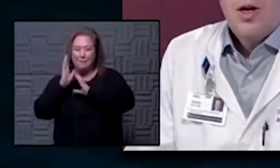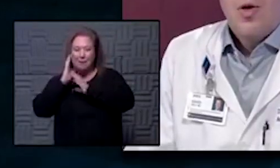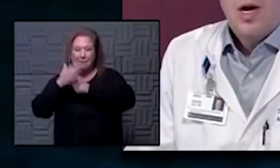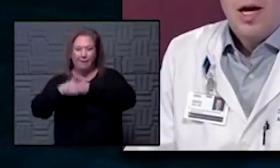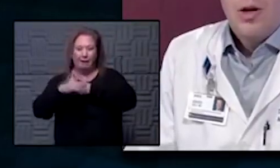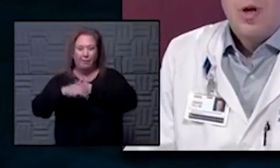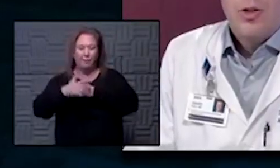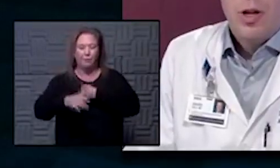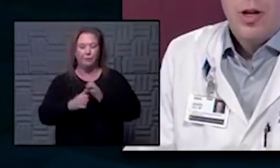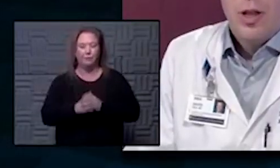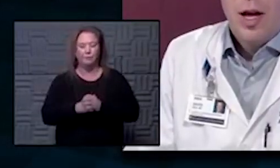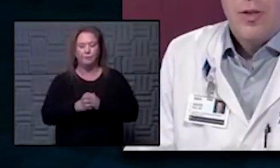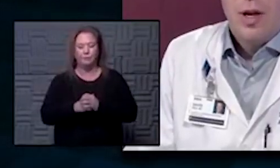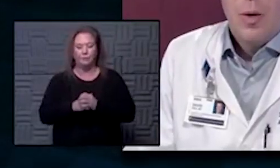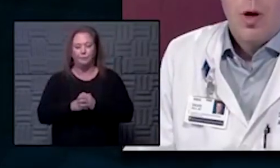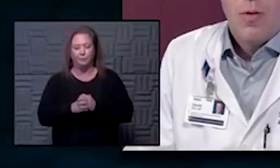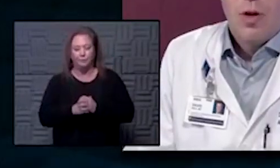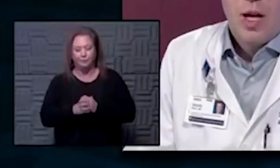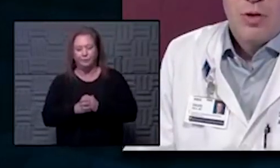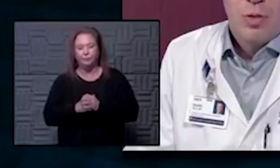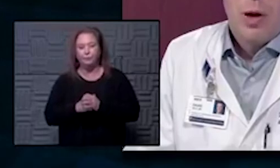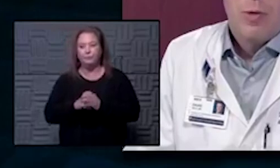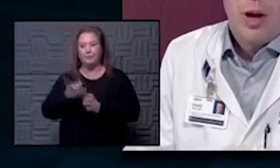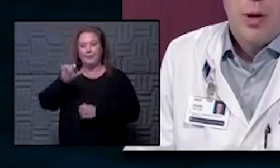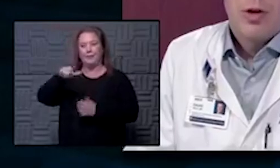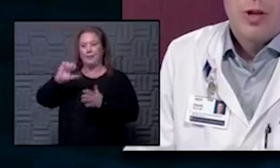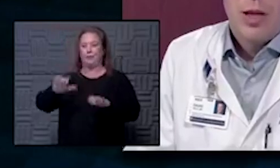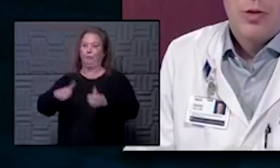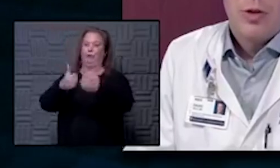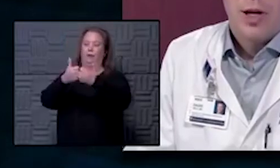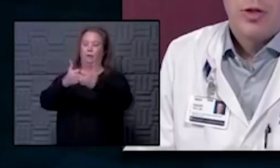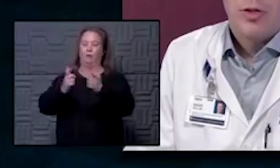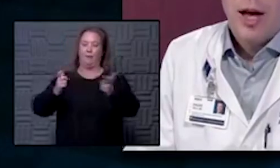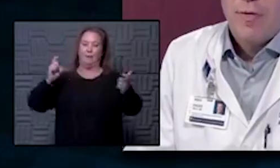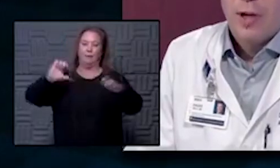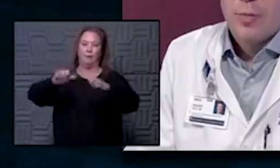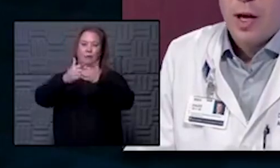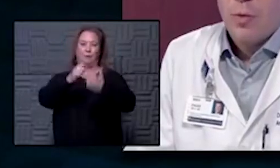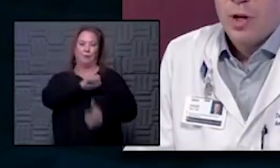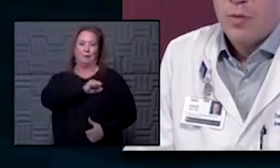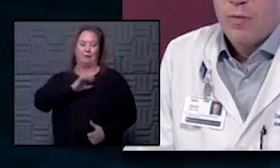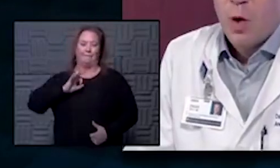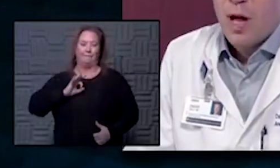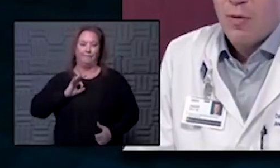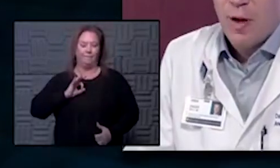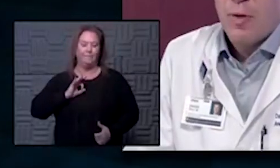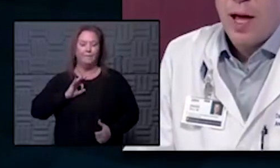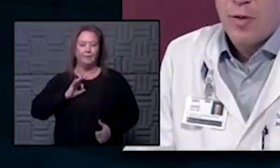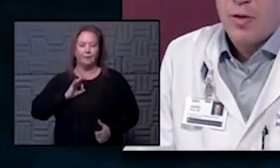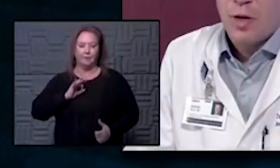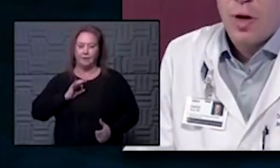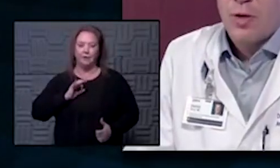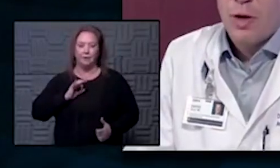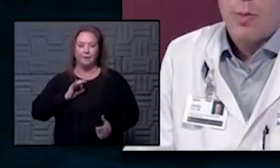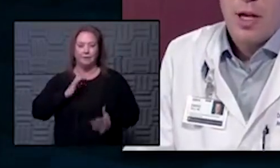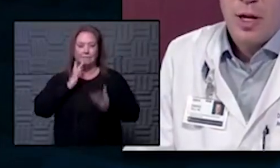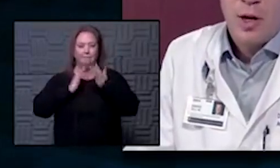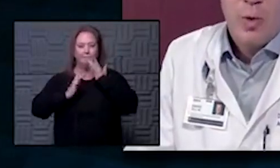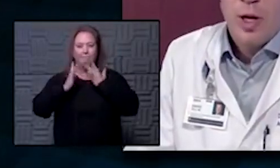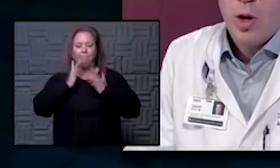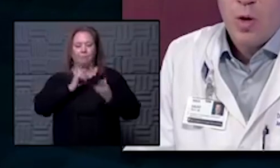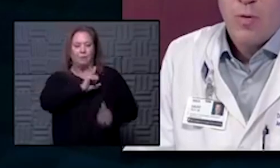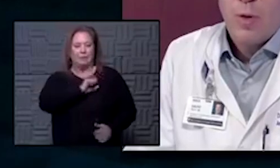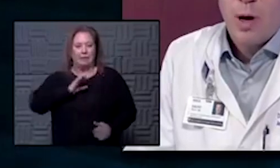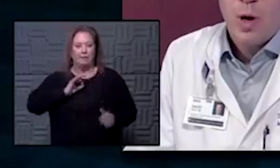You know you mentioned that one of our challenges probably our bigger challenge is actually staffing and we have no doubt felt that across the metropolitan